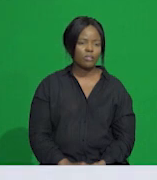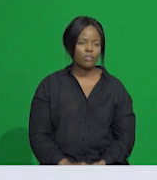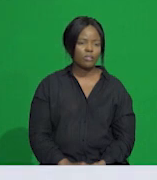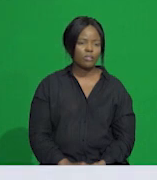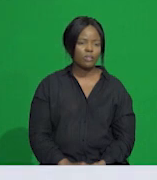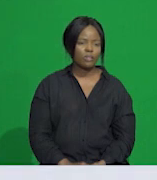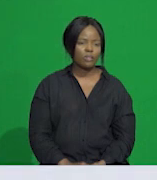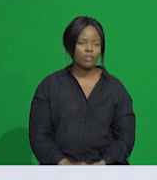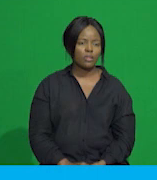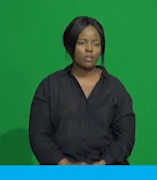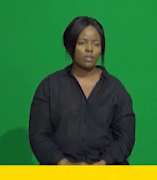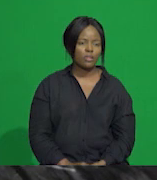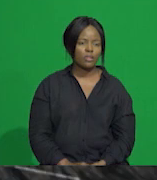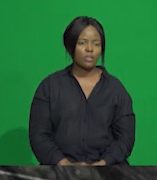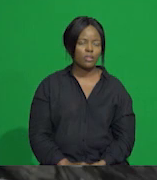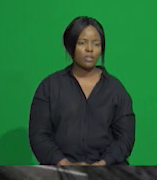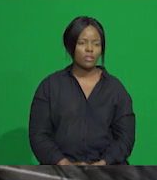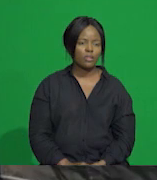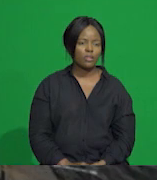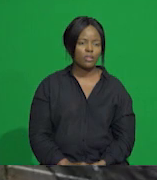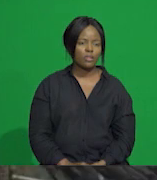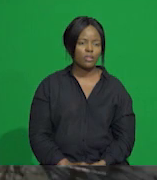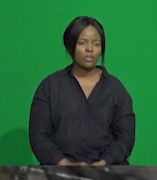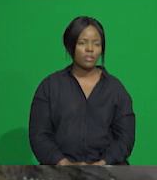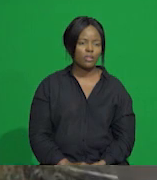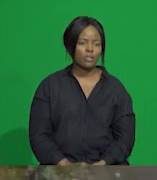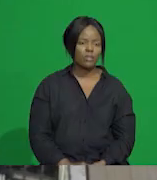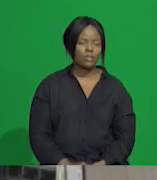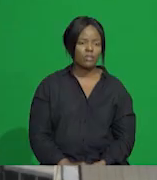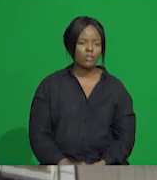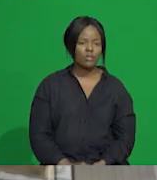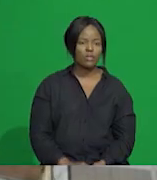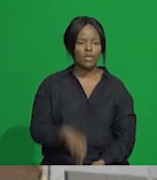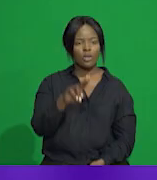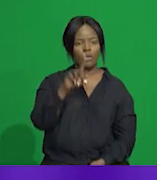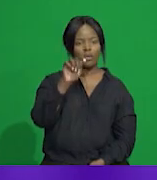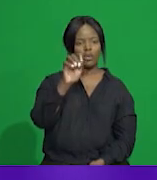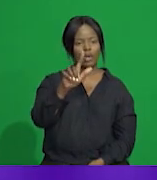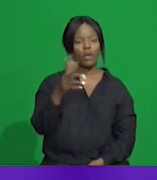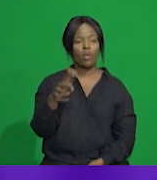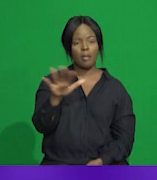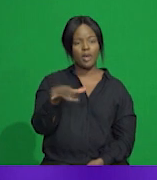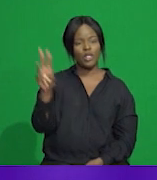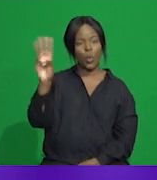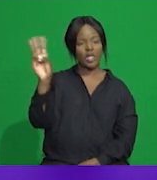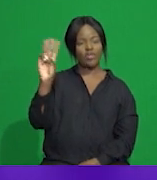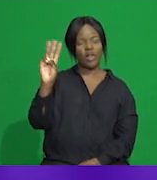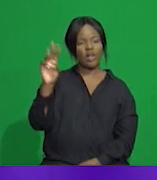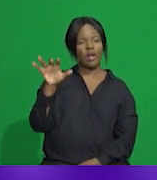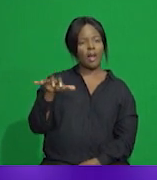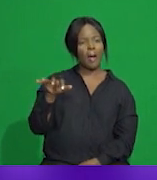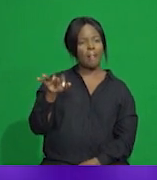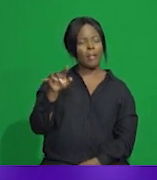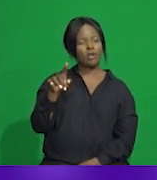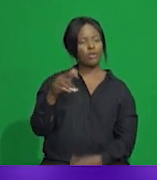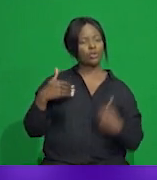to our fellow students of-TEL. UTEL, based on the Westwell campus, was established to produce teaching and learning content through providing